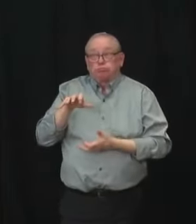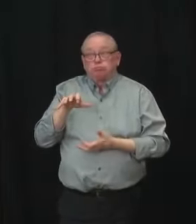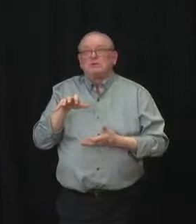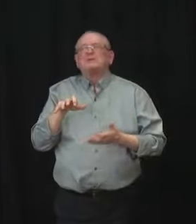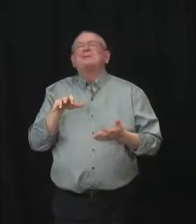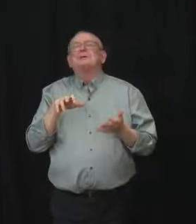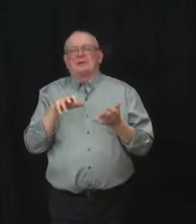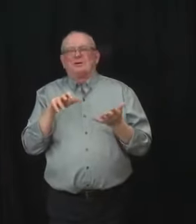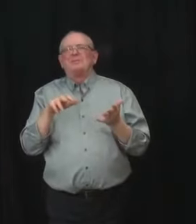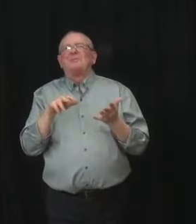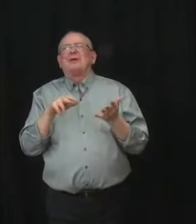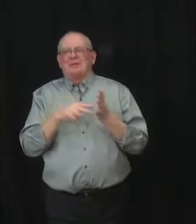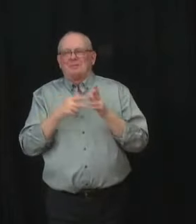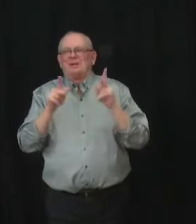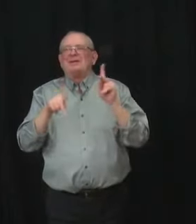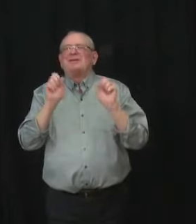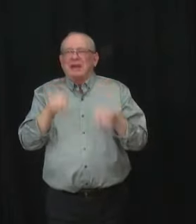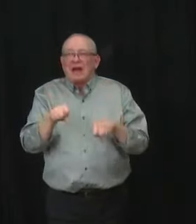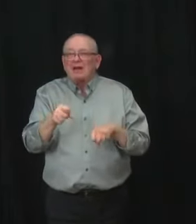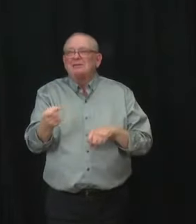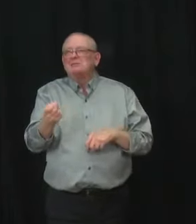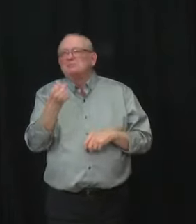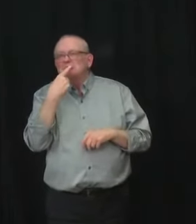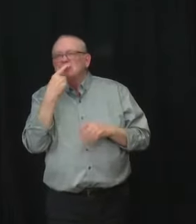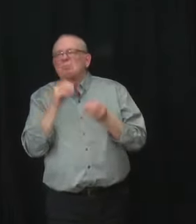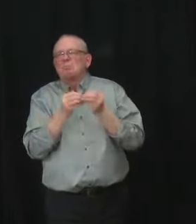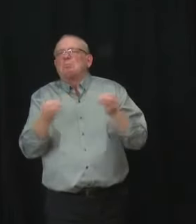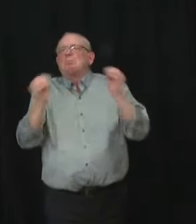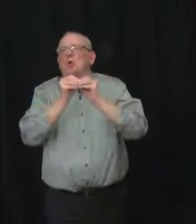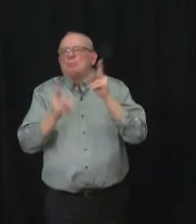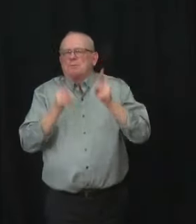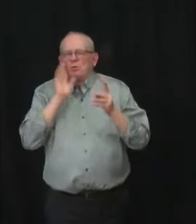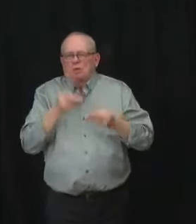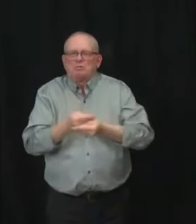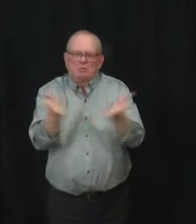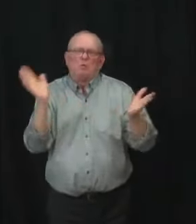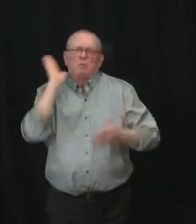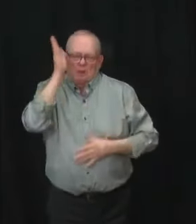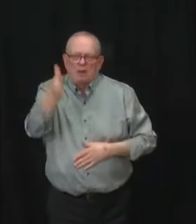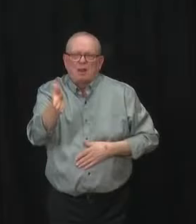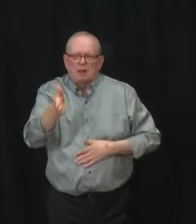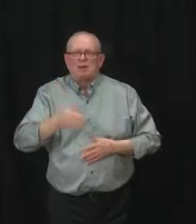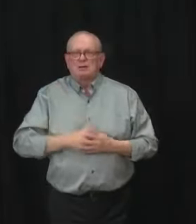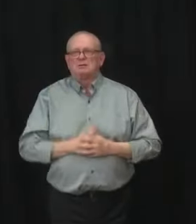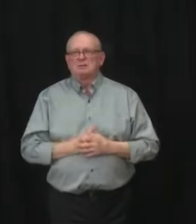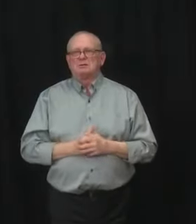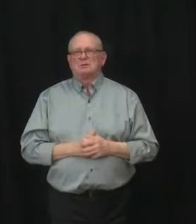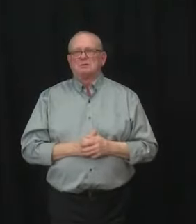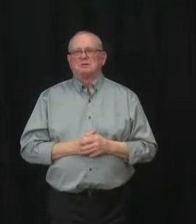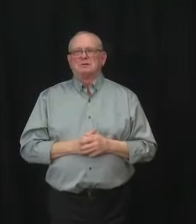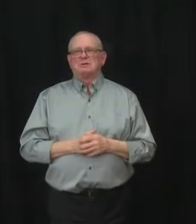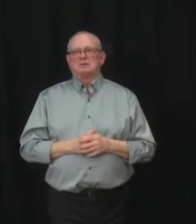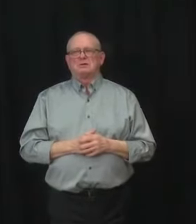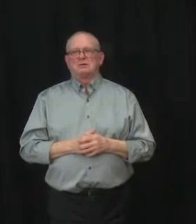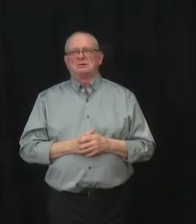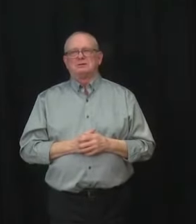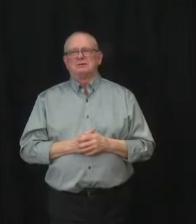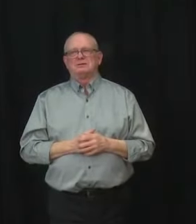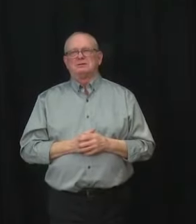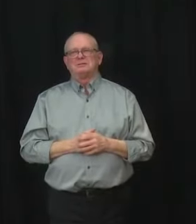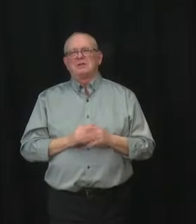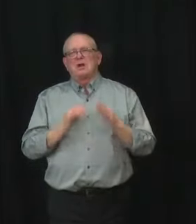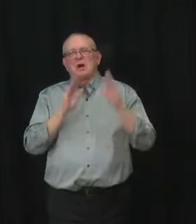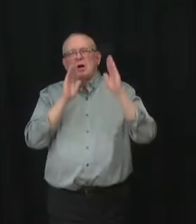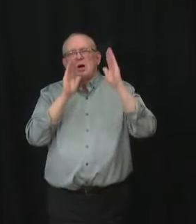doses. The use of therapeutic drugs is a promising next step in our efforts to fight more